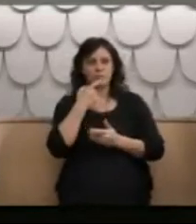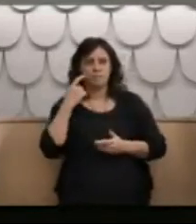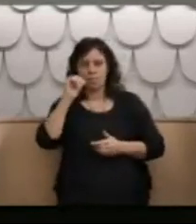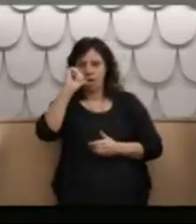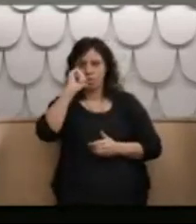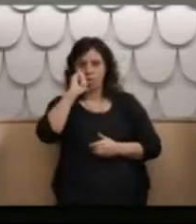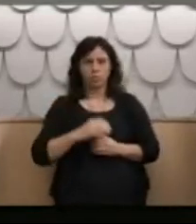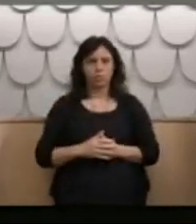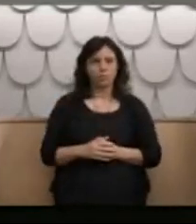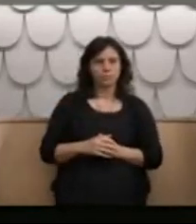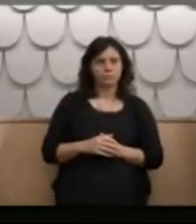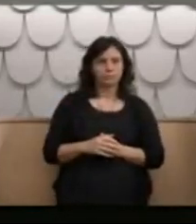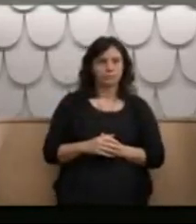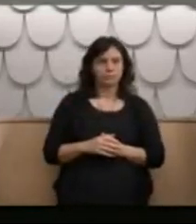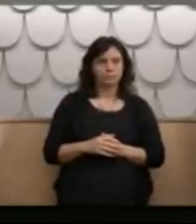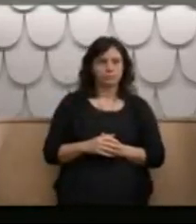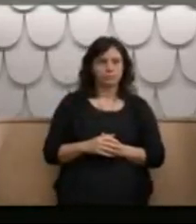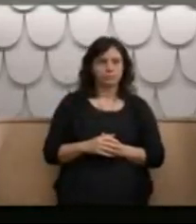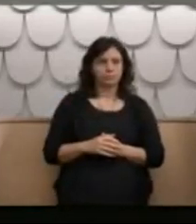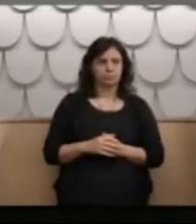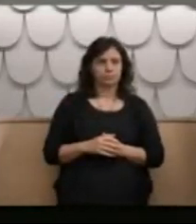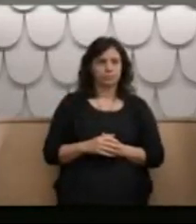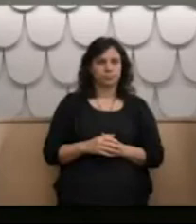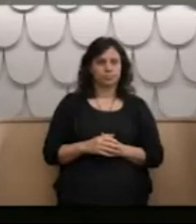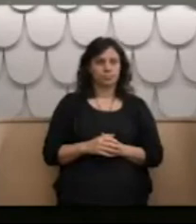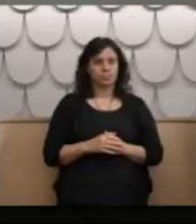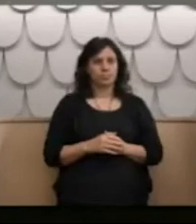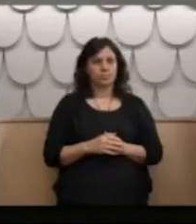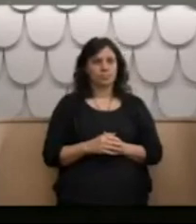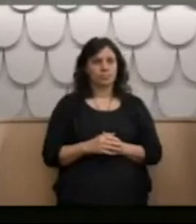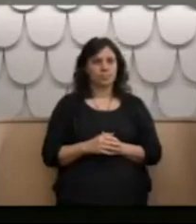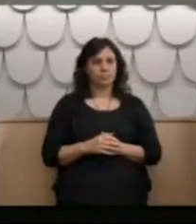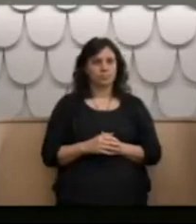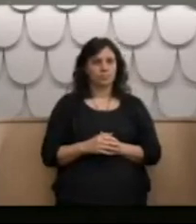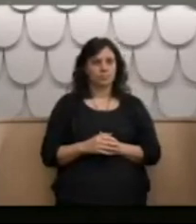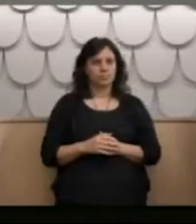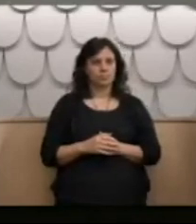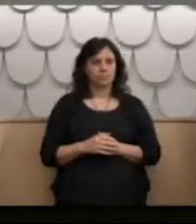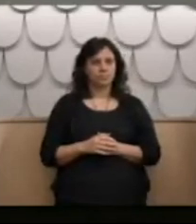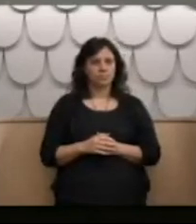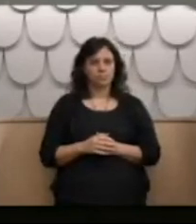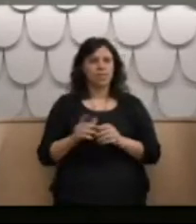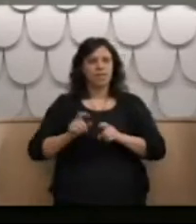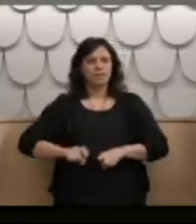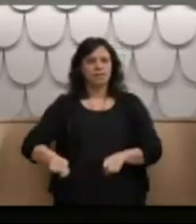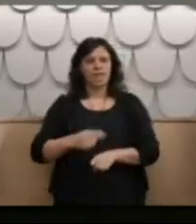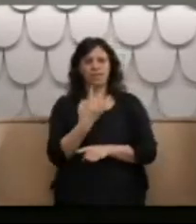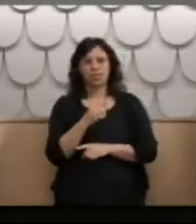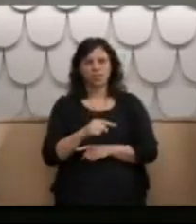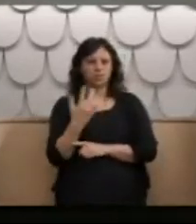to start a new life in Omaru. I did spend one last time in jail, Christmas 85, failure to pay fines.